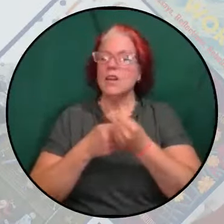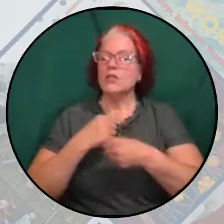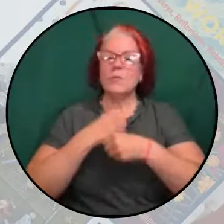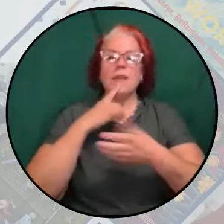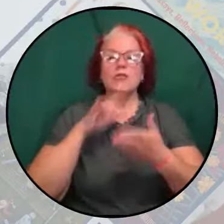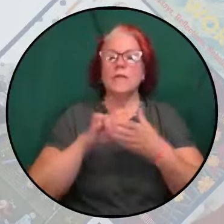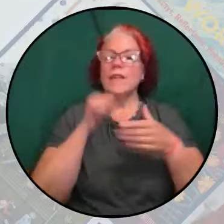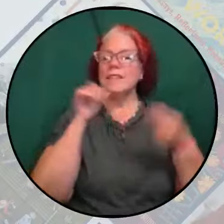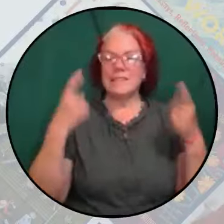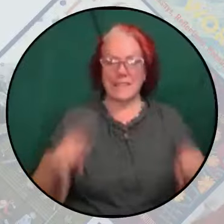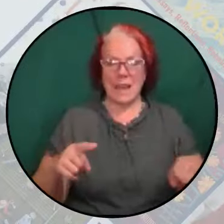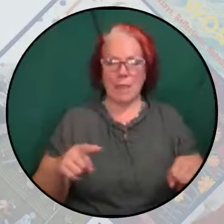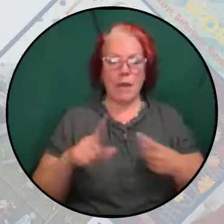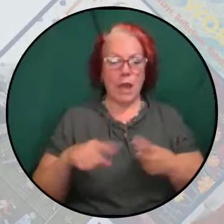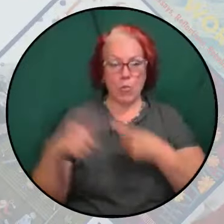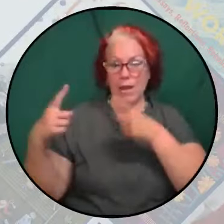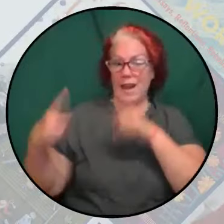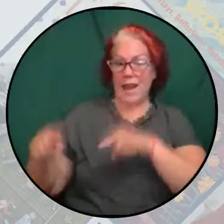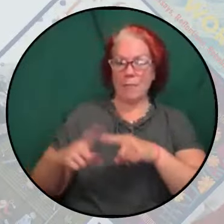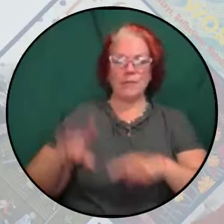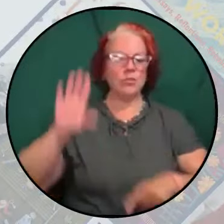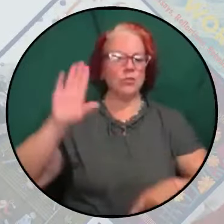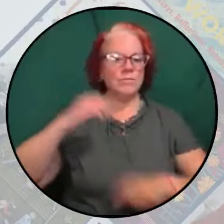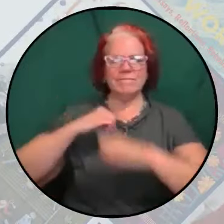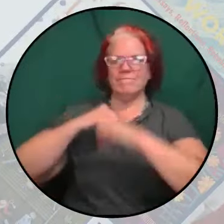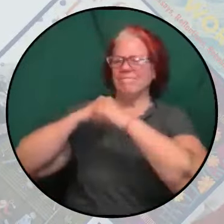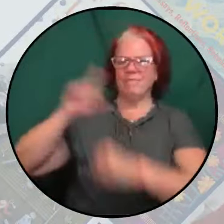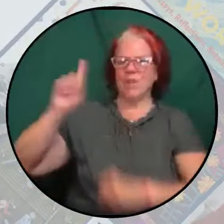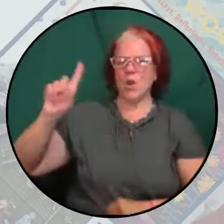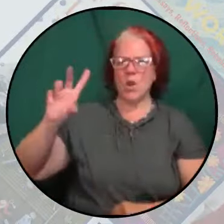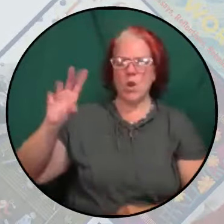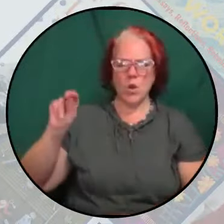one another and not cave to that pressure illegal or not.